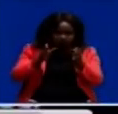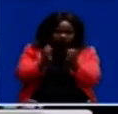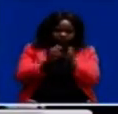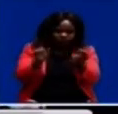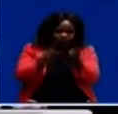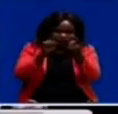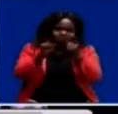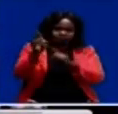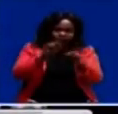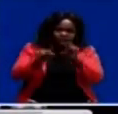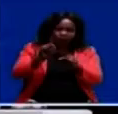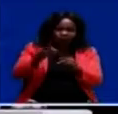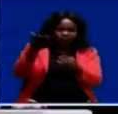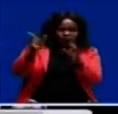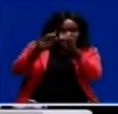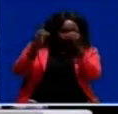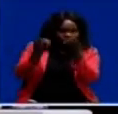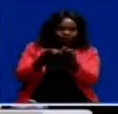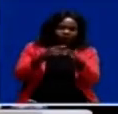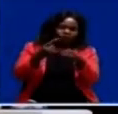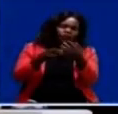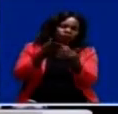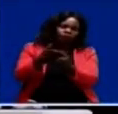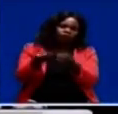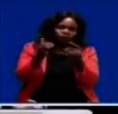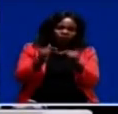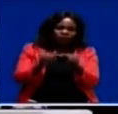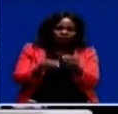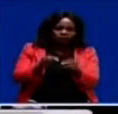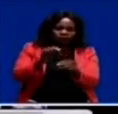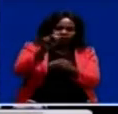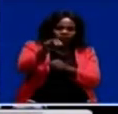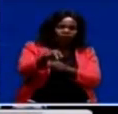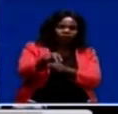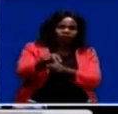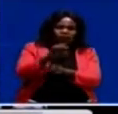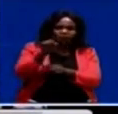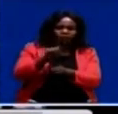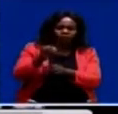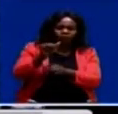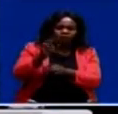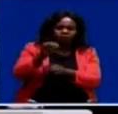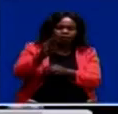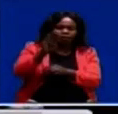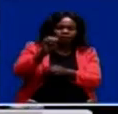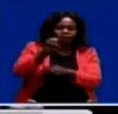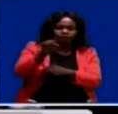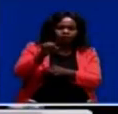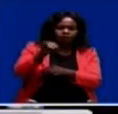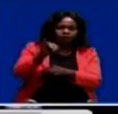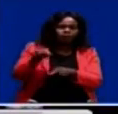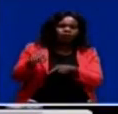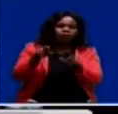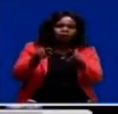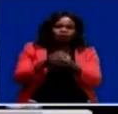challenges the people of Zambezi District are going through when crossing the Zambezi River. One serious pronouncement that President